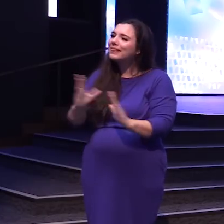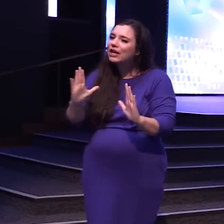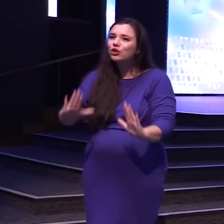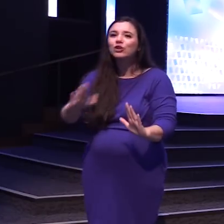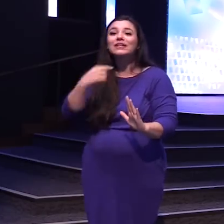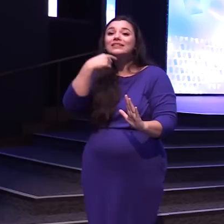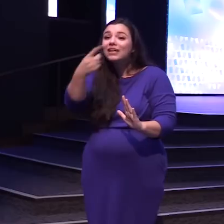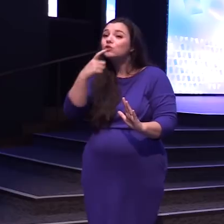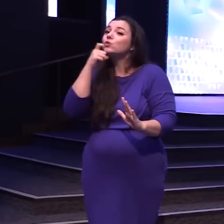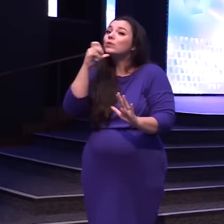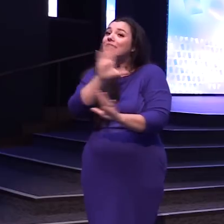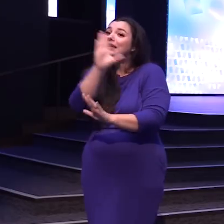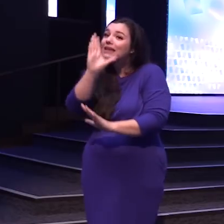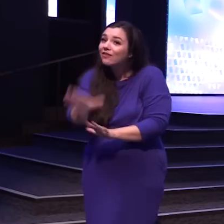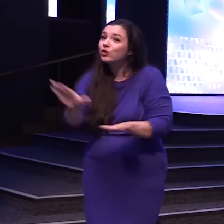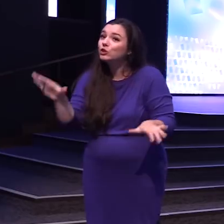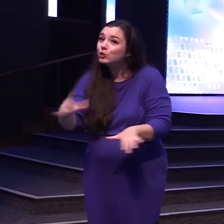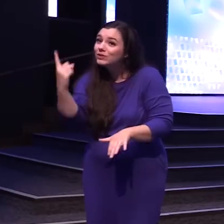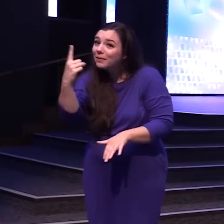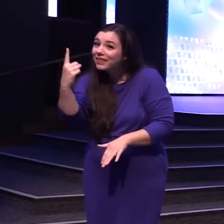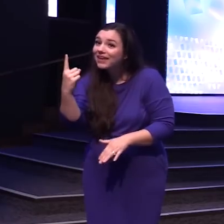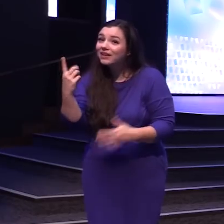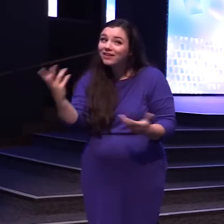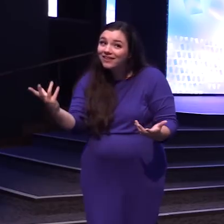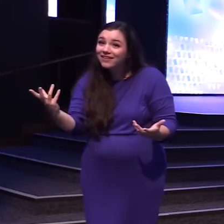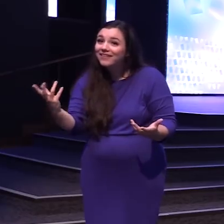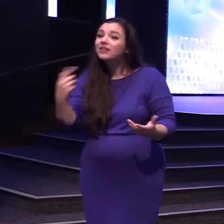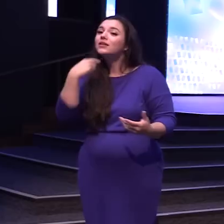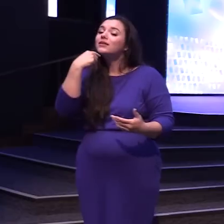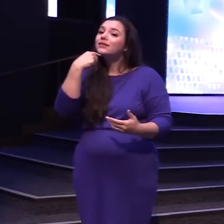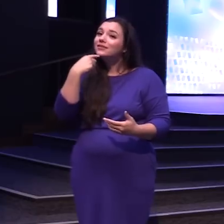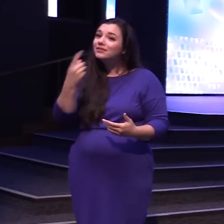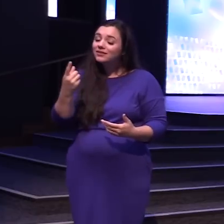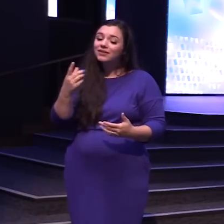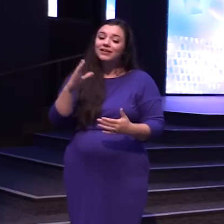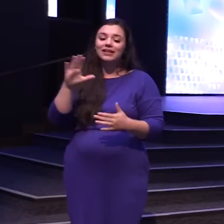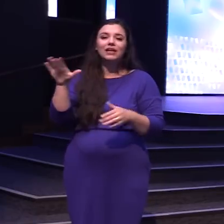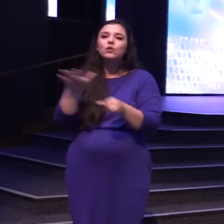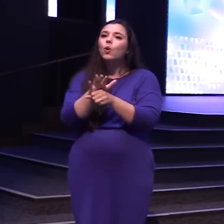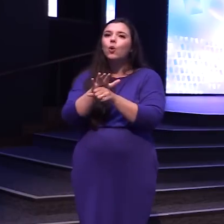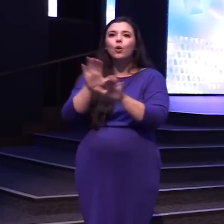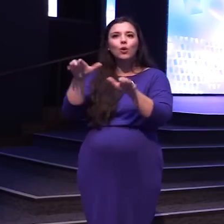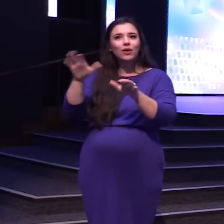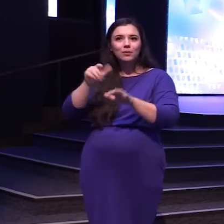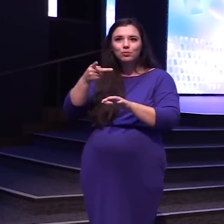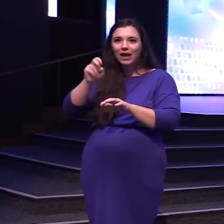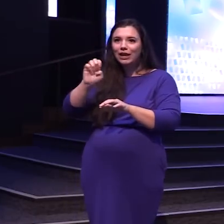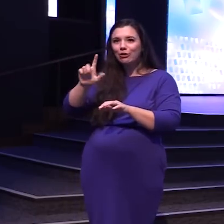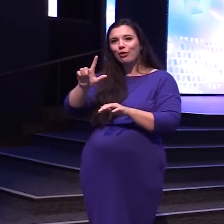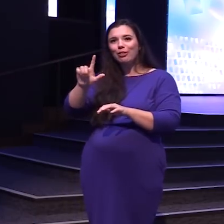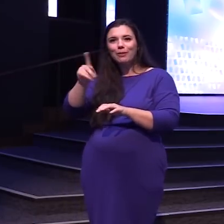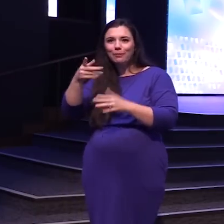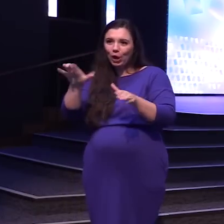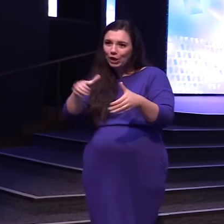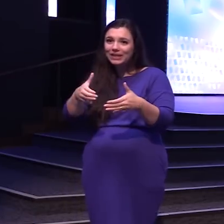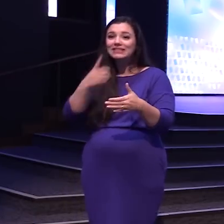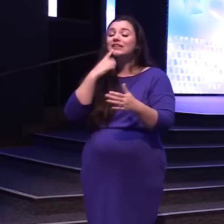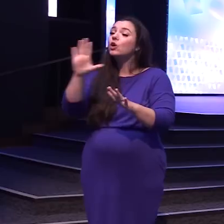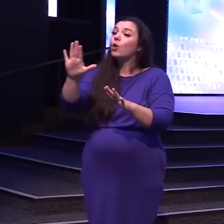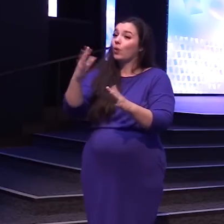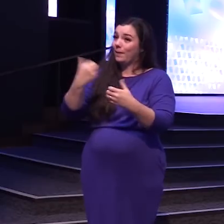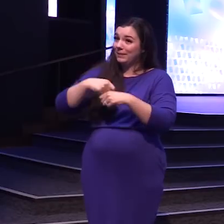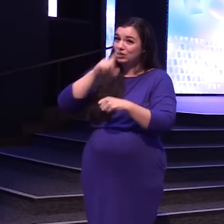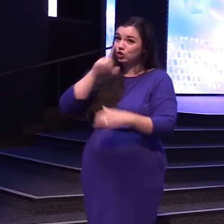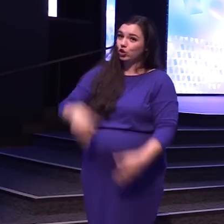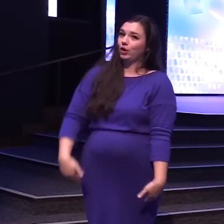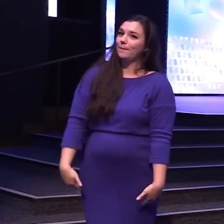not to do Yeah They're like Sending the bridal party out Remember Don't lock your knees Oh wait And it's your turn